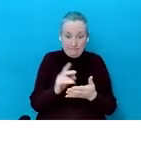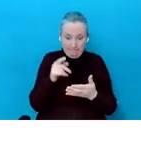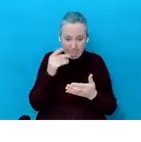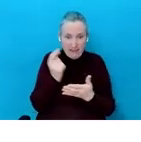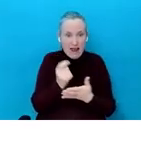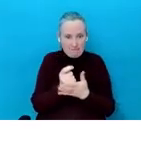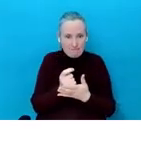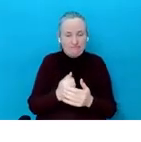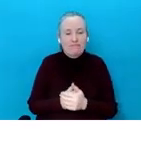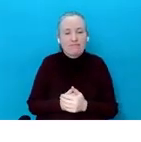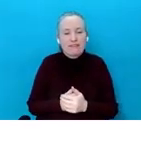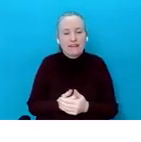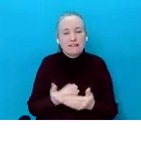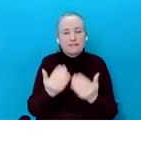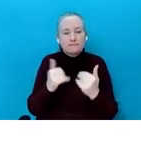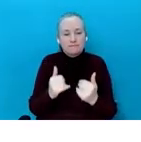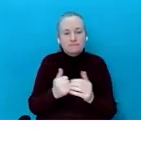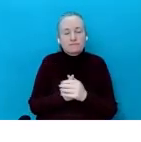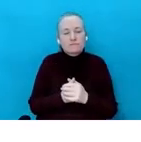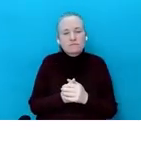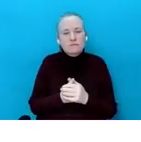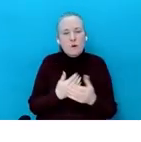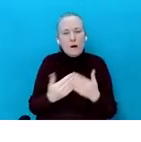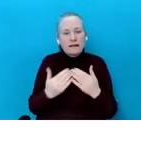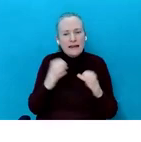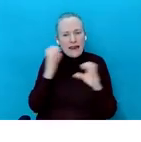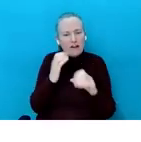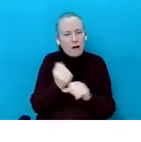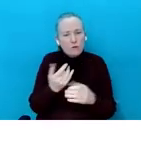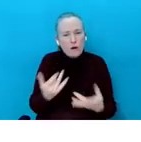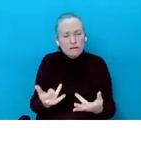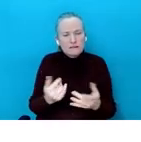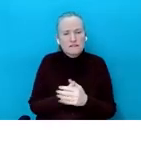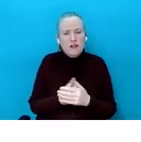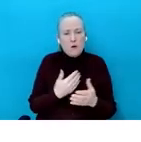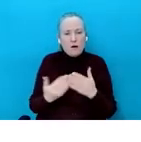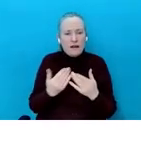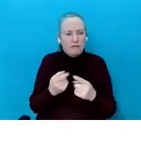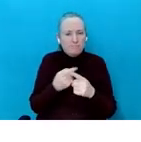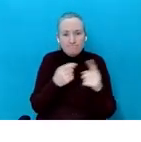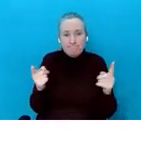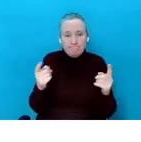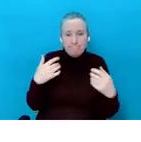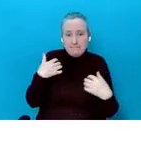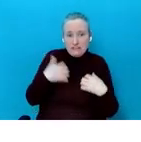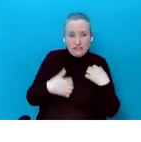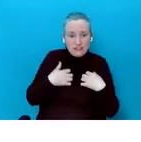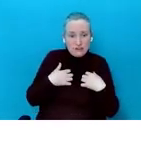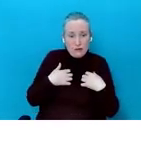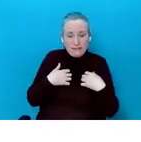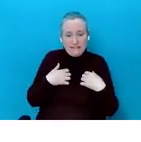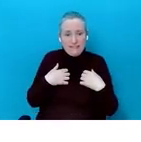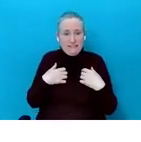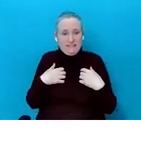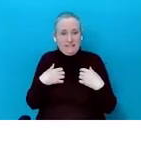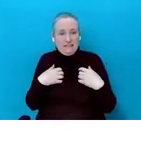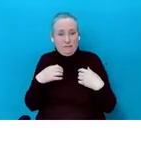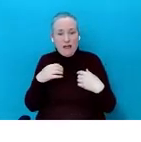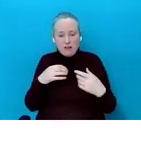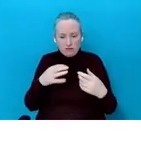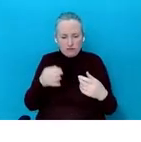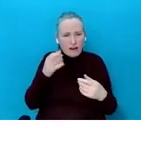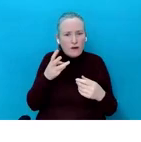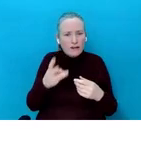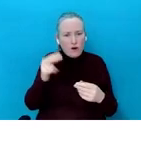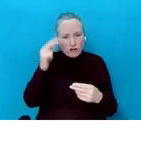Positive uses and what they care about. Whatever it is that they care about. Then, you know, that's a great way to get to understand your child even